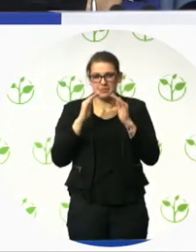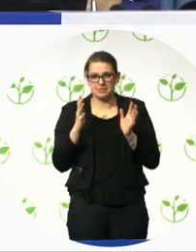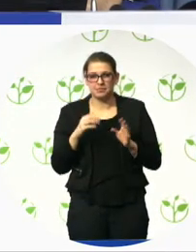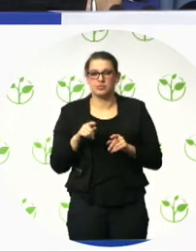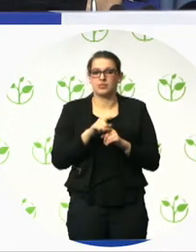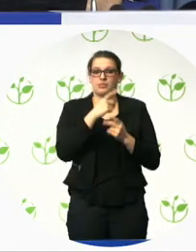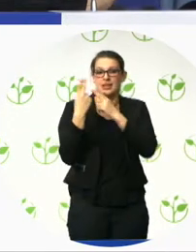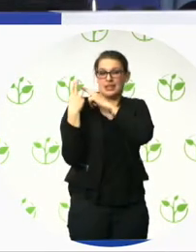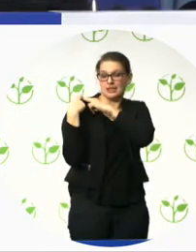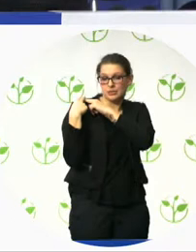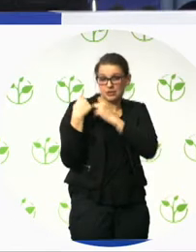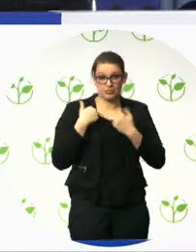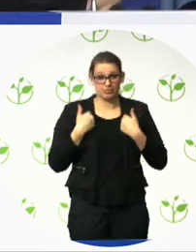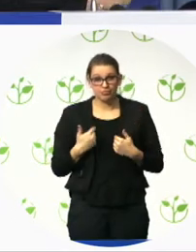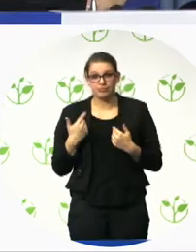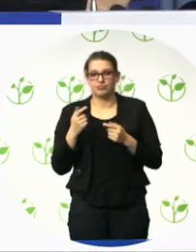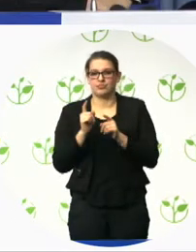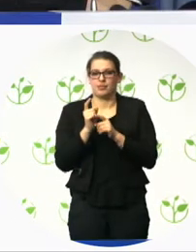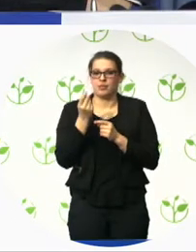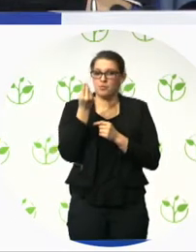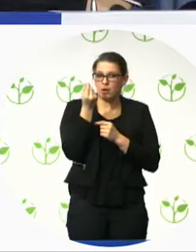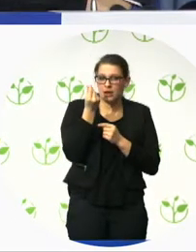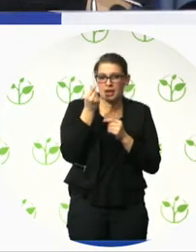requirement that we work to maintain.